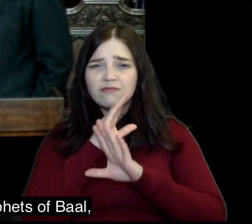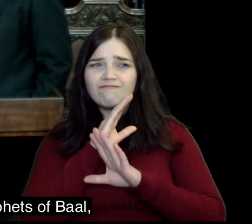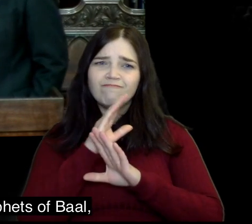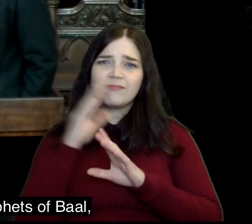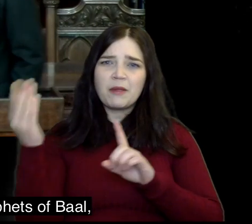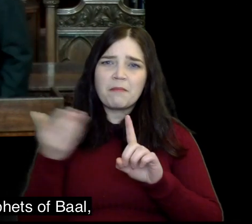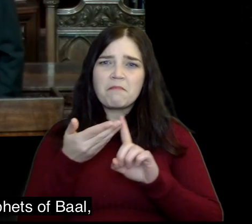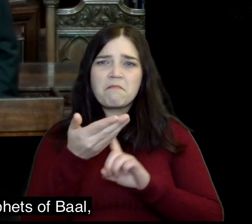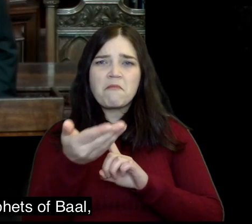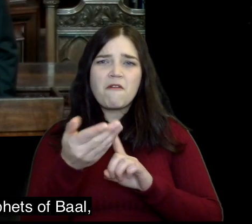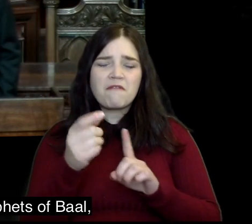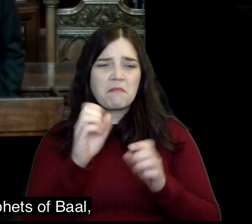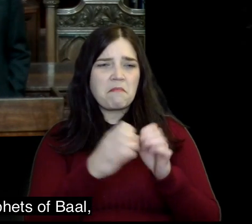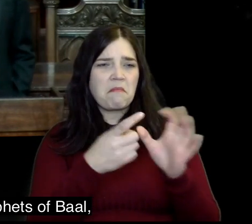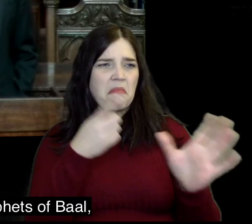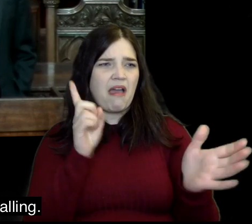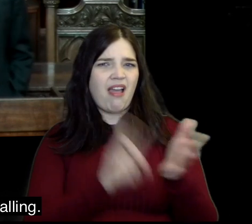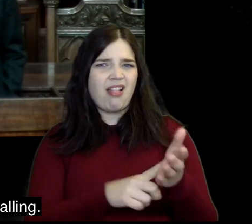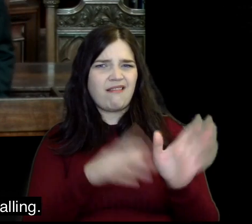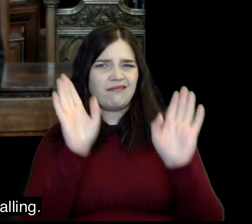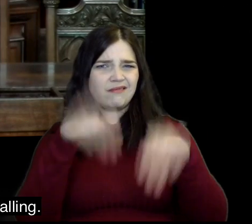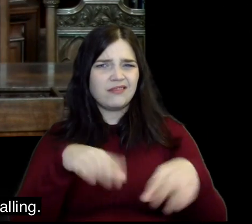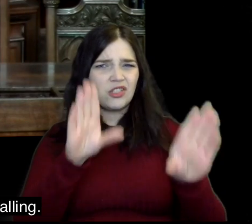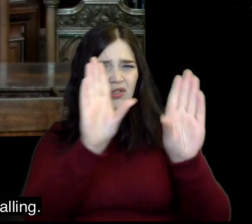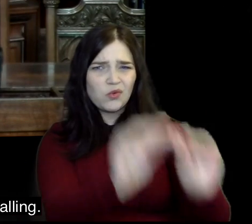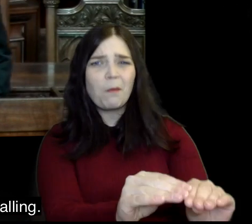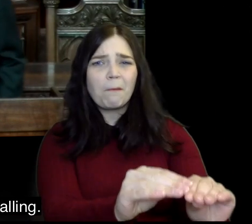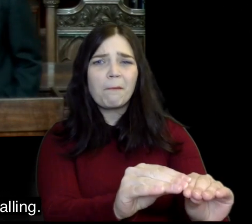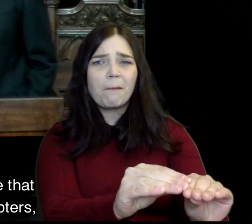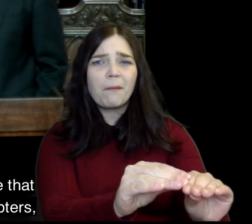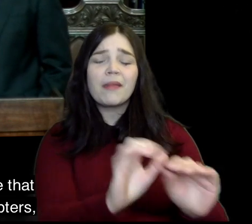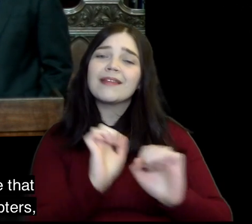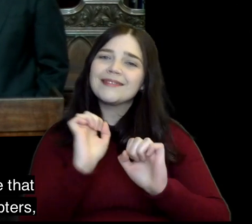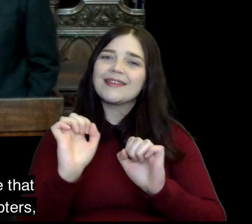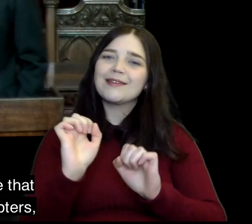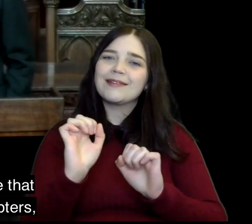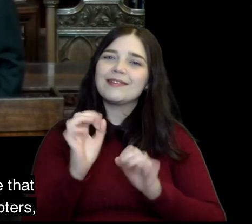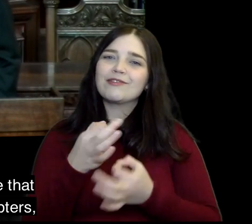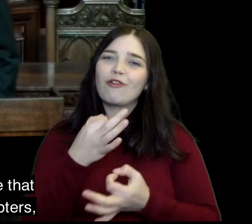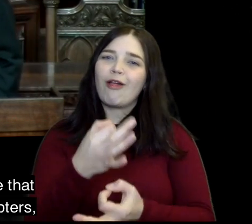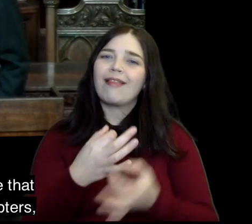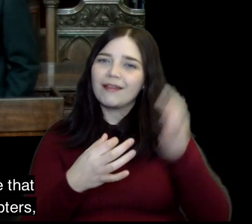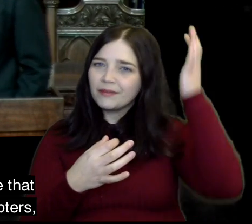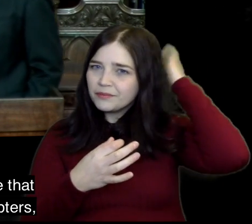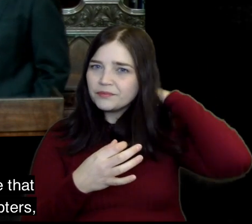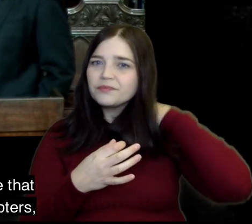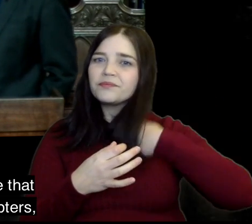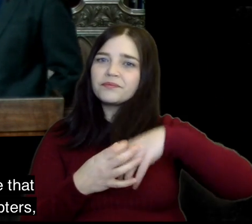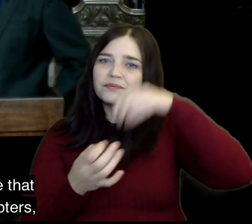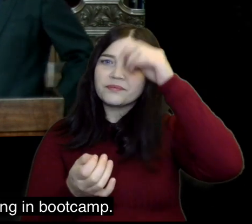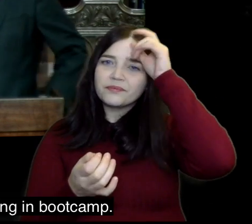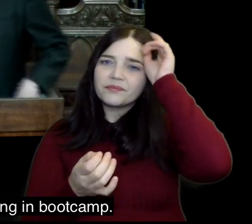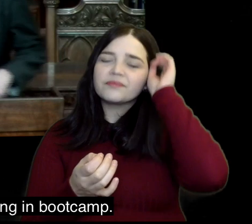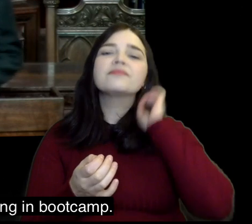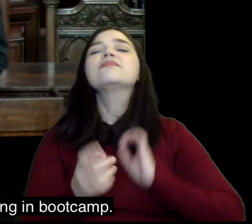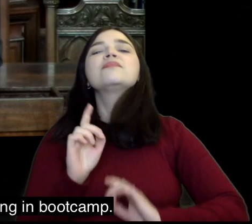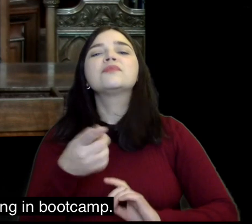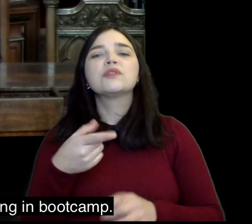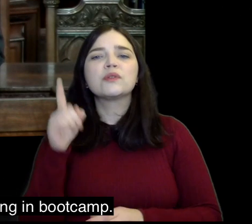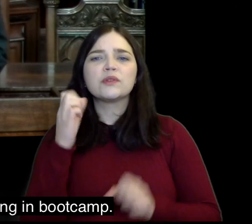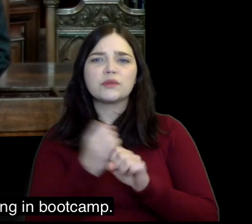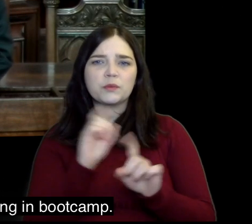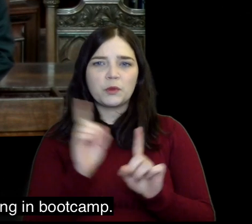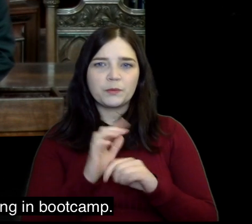the word of this true God and to shut up the prophets of Baal that will be his calling and we will see that in the later